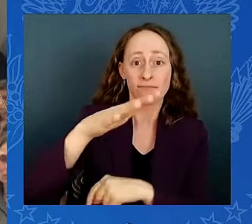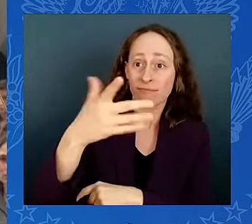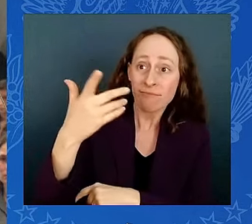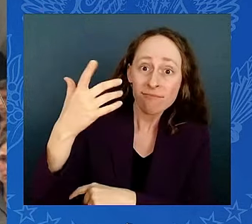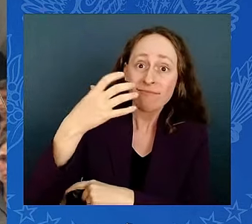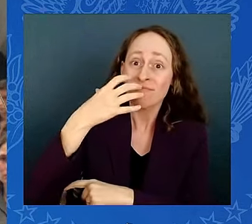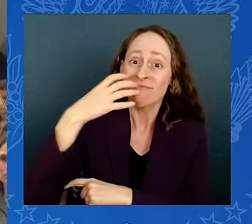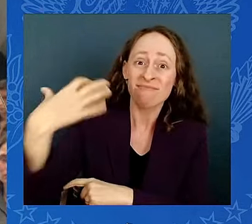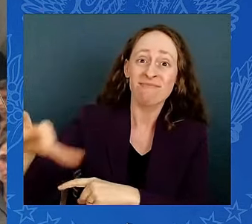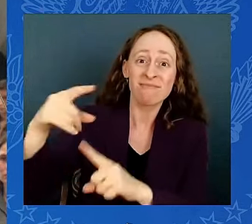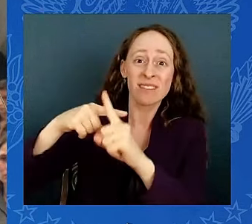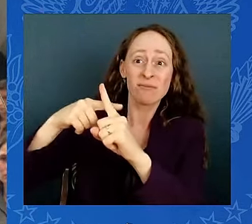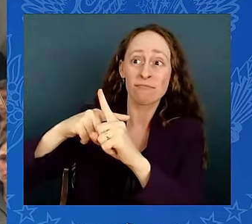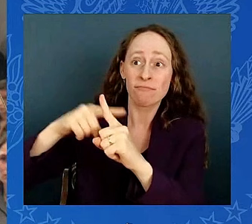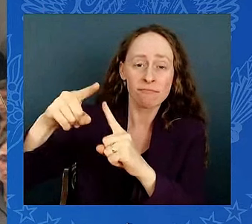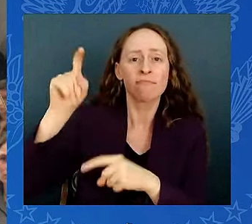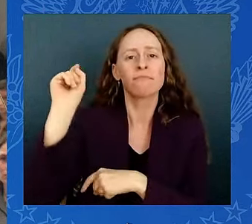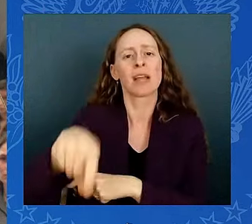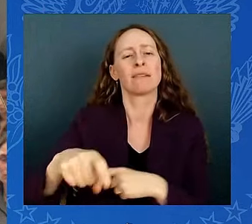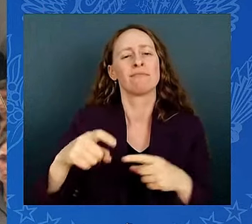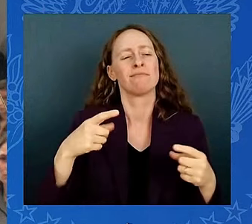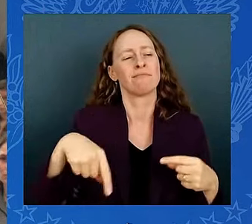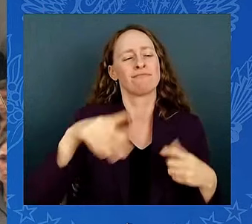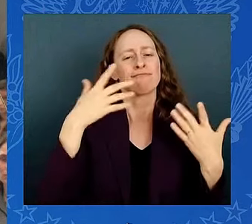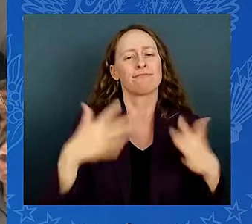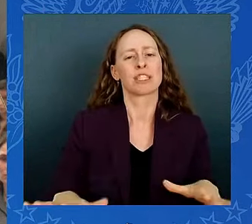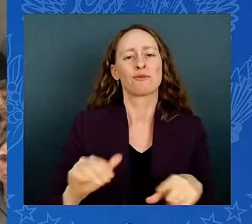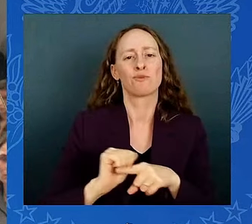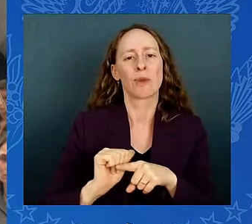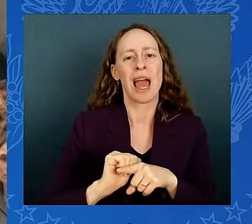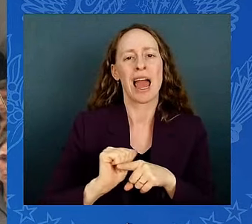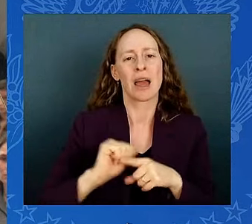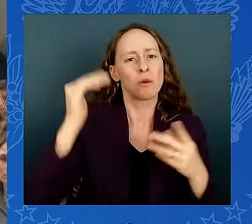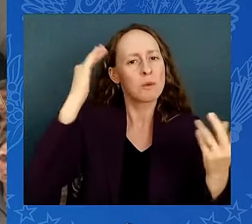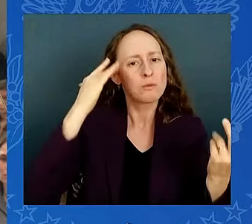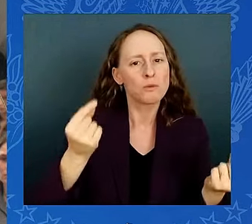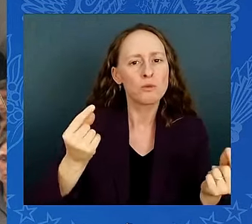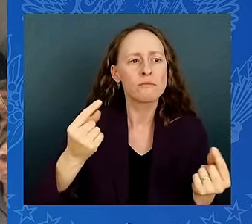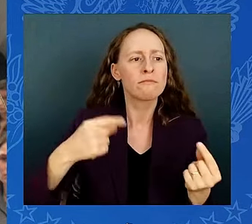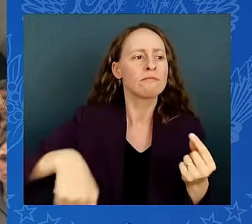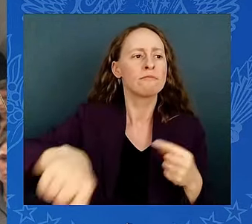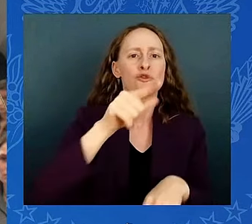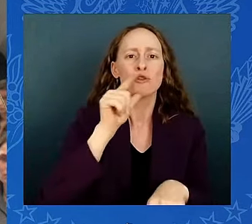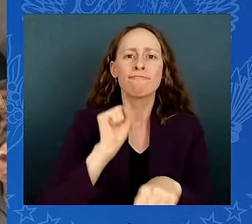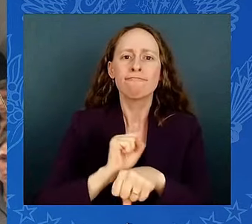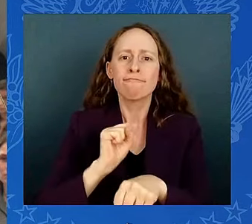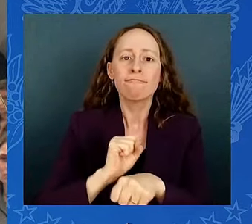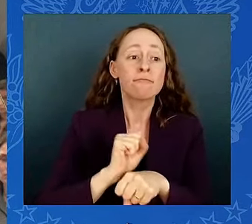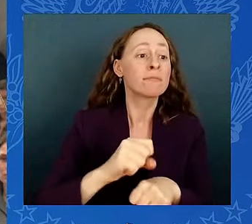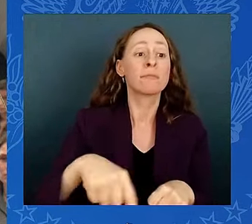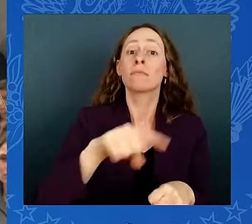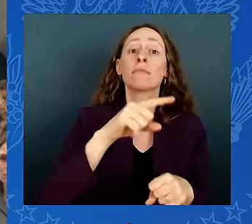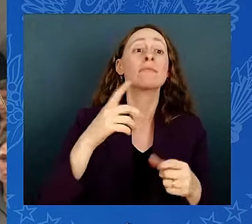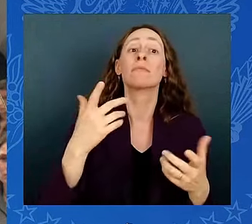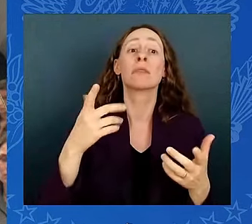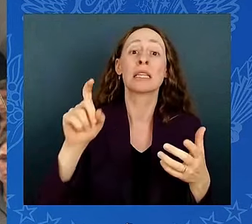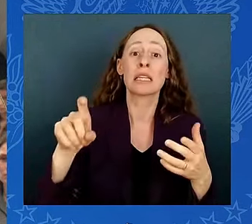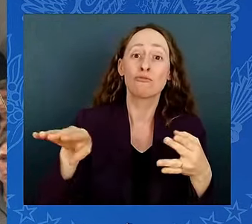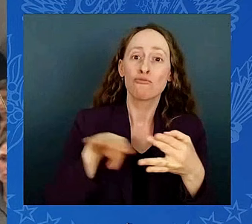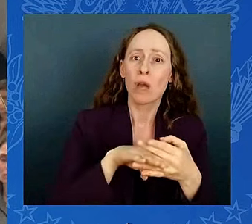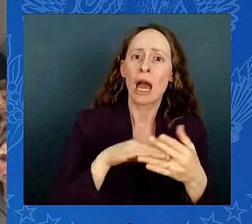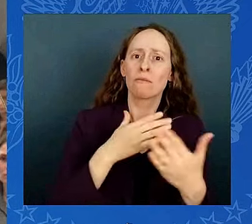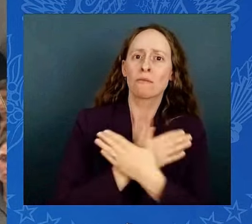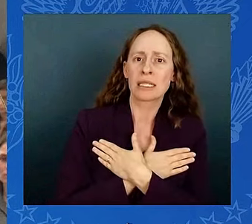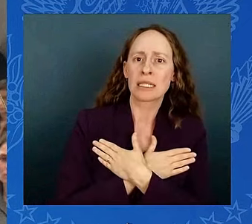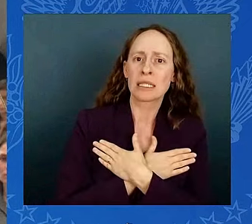supervisors, implementing rest breaks, access to shade and water. You'd think we'd have to tell people access to